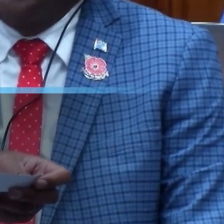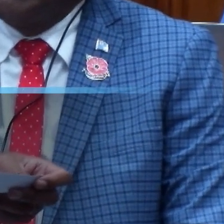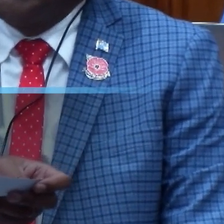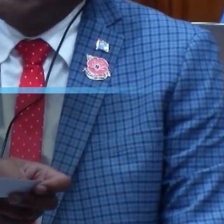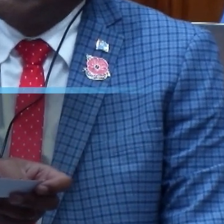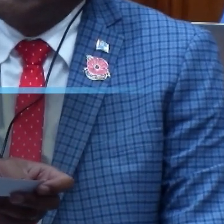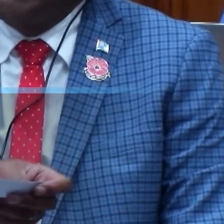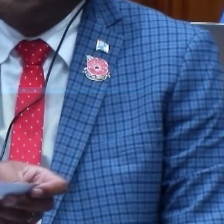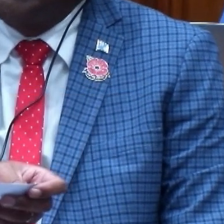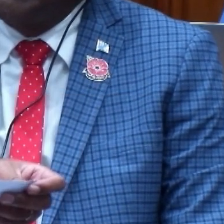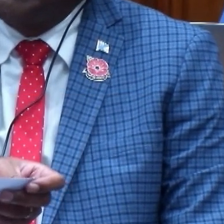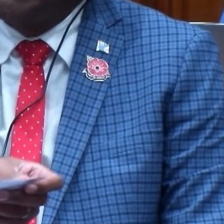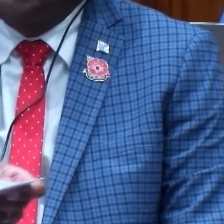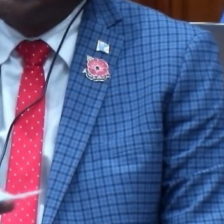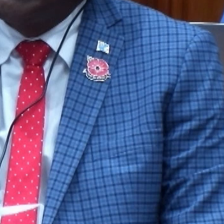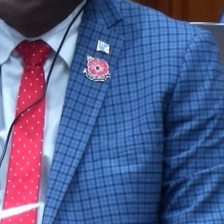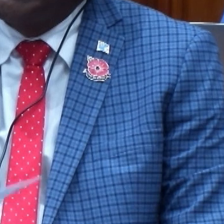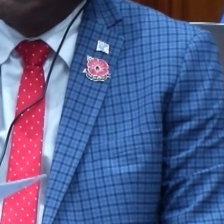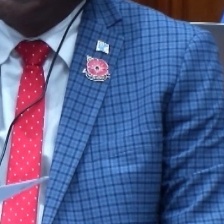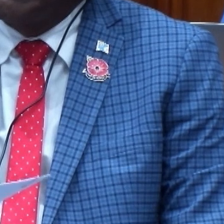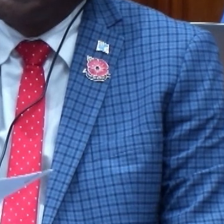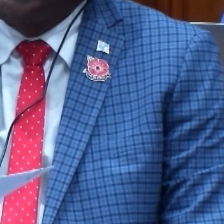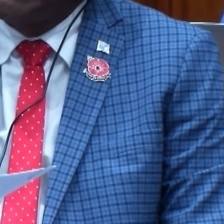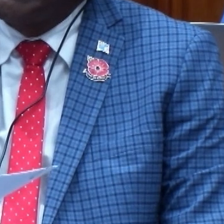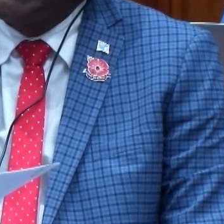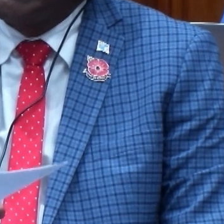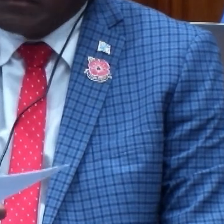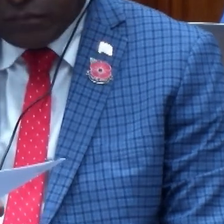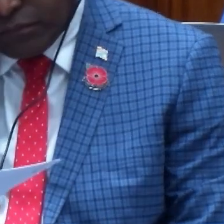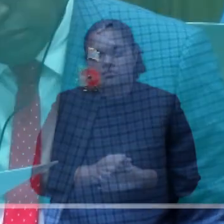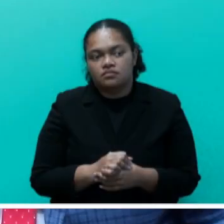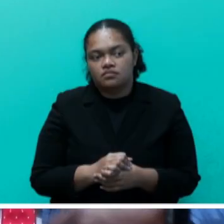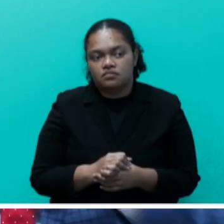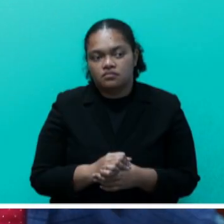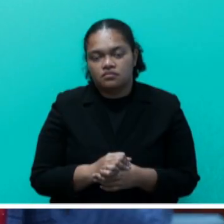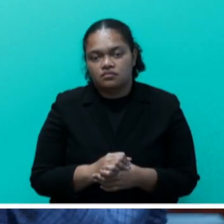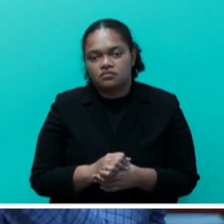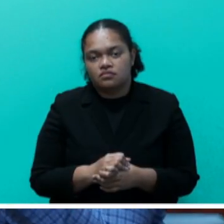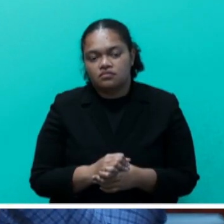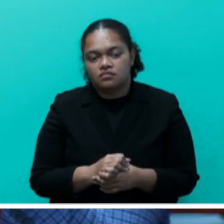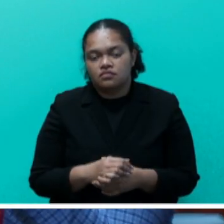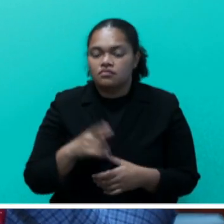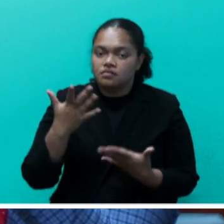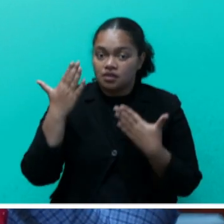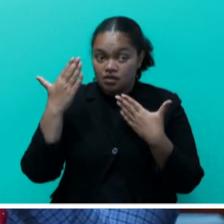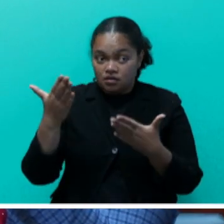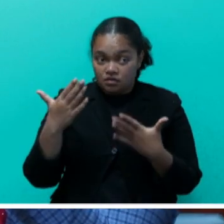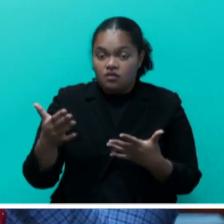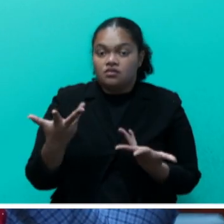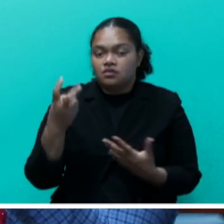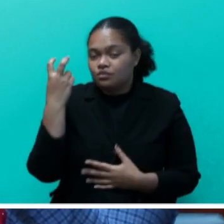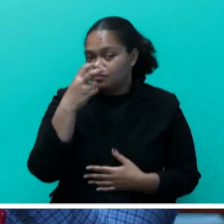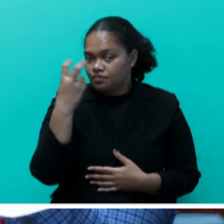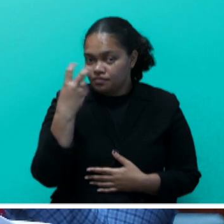challenges, and we do agree, and as it has been acknowledged, in terms of the monitoring